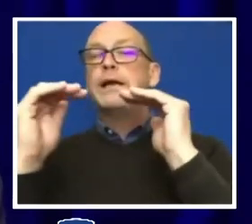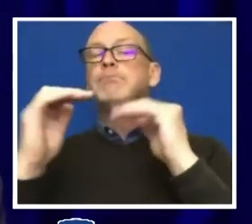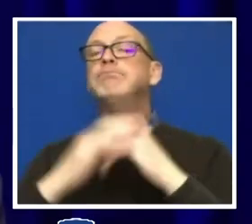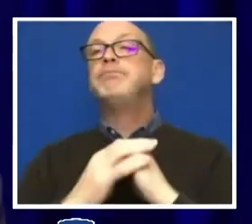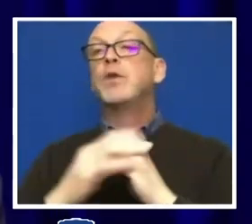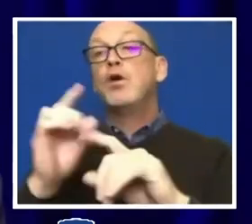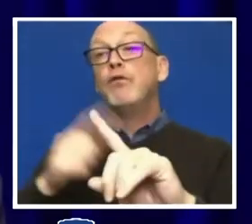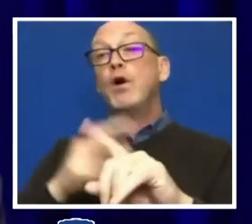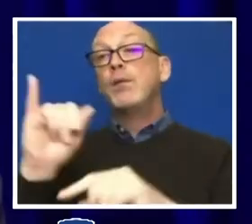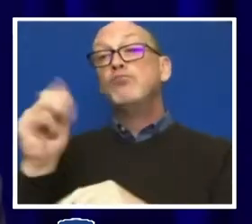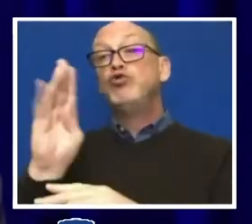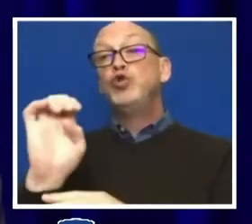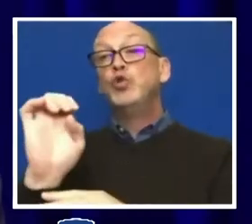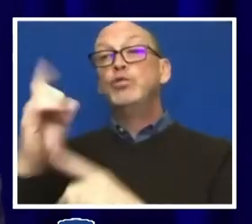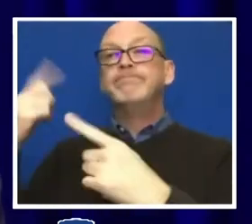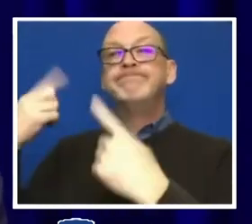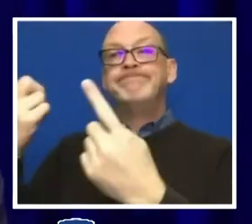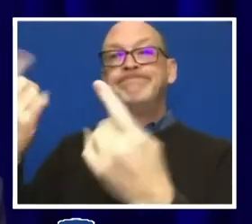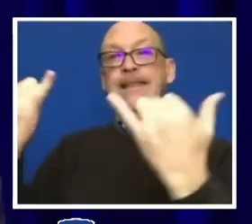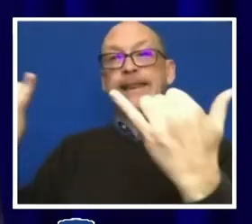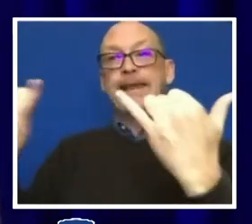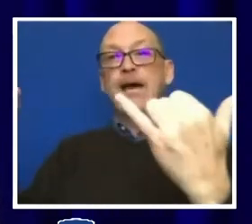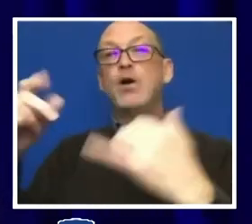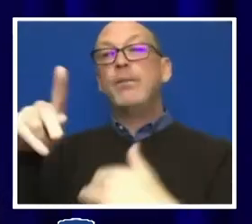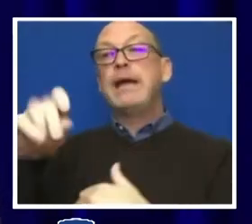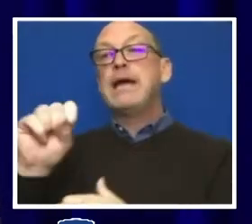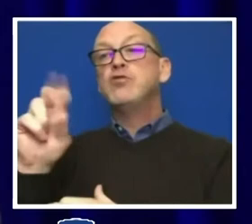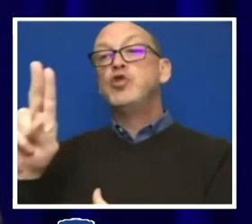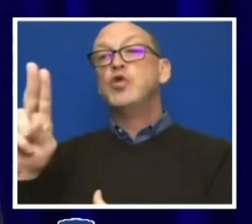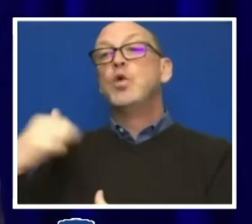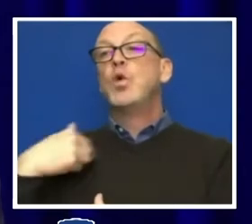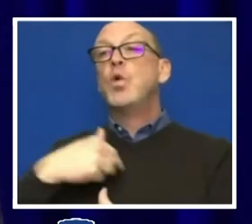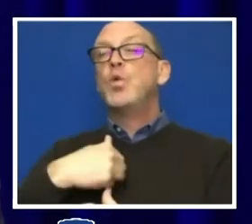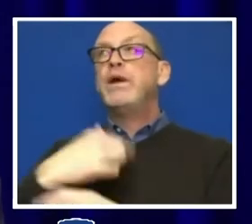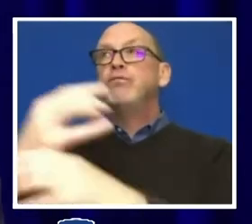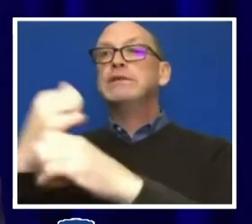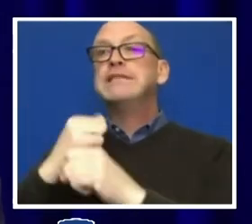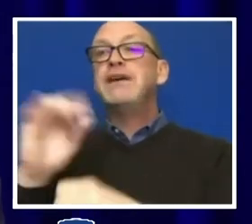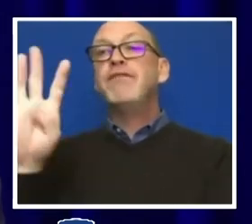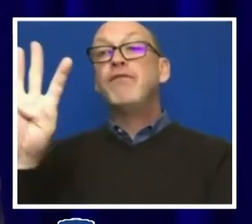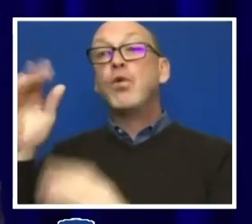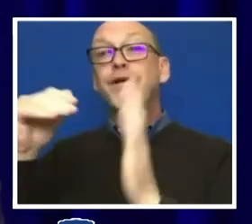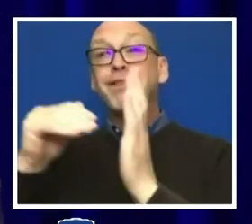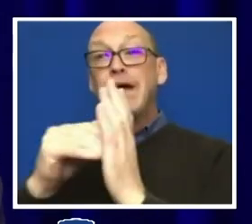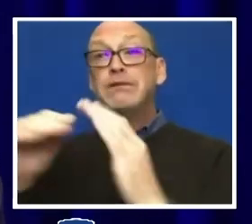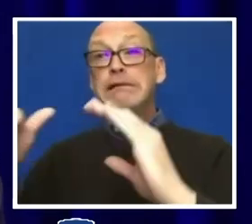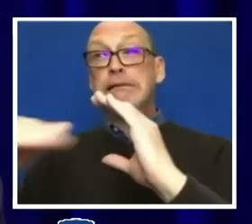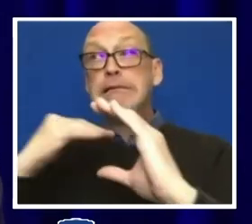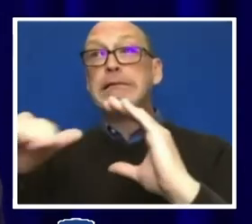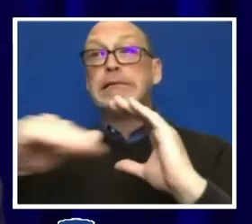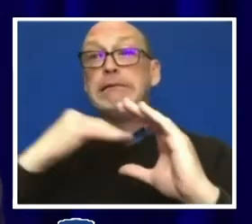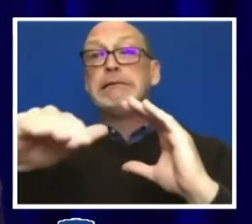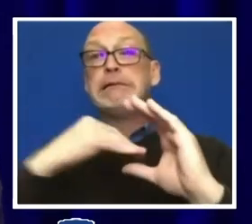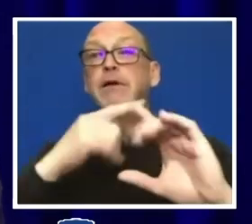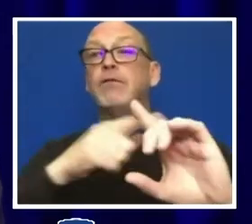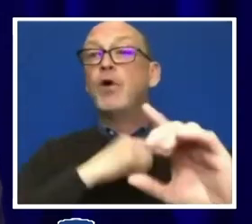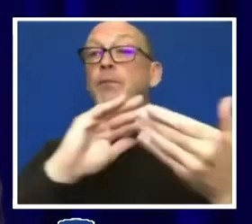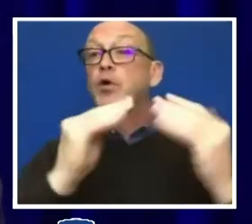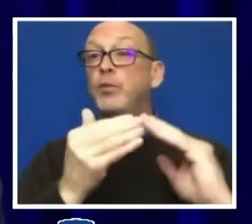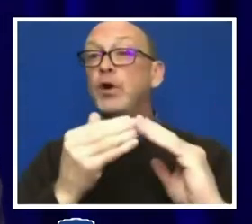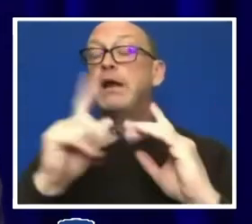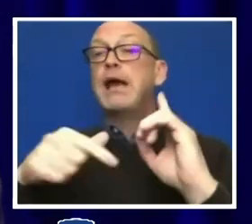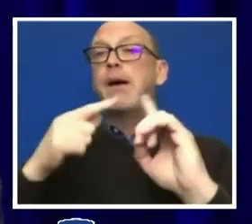through the present, Penn State has received over 4,000 emails from our community related to equity and racism,